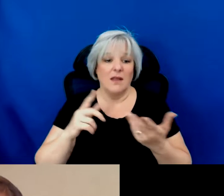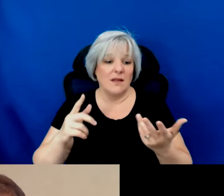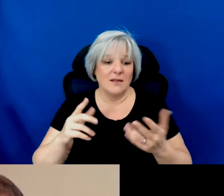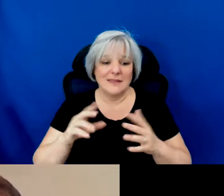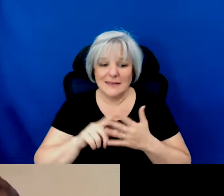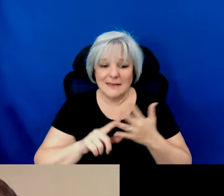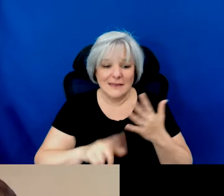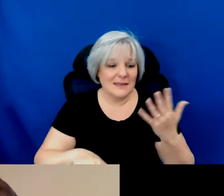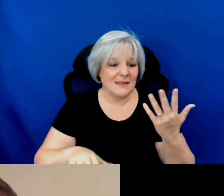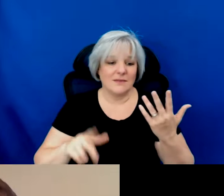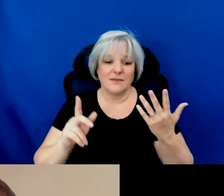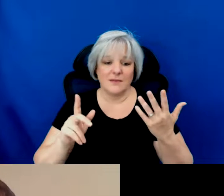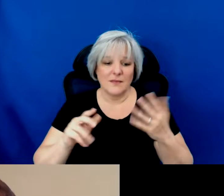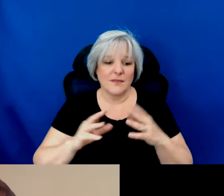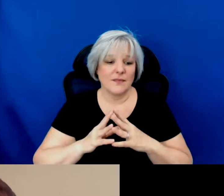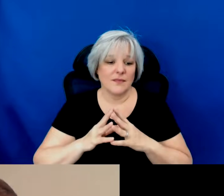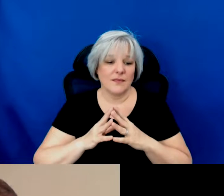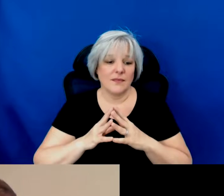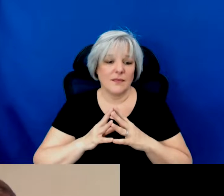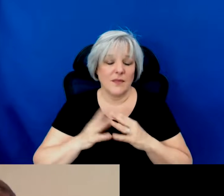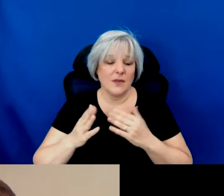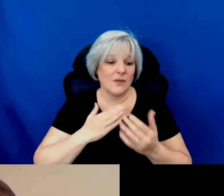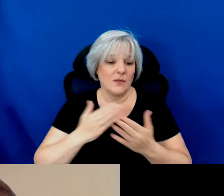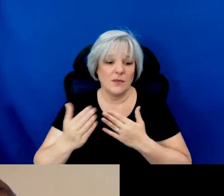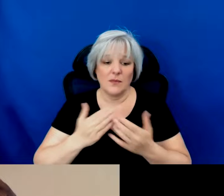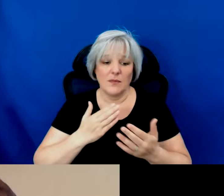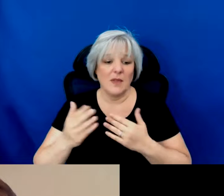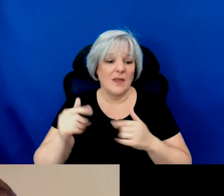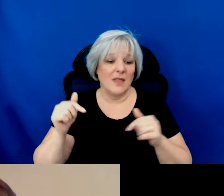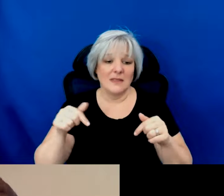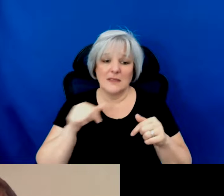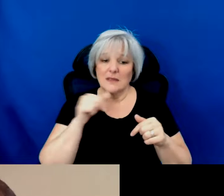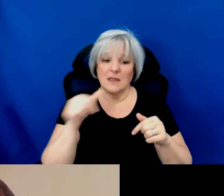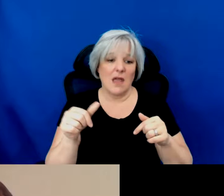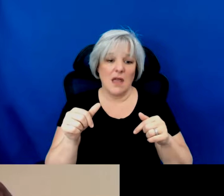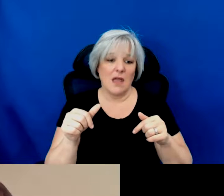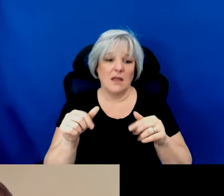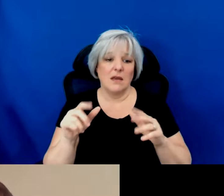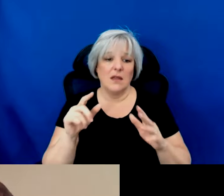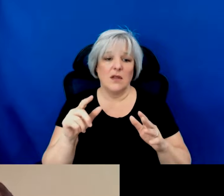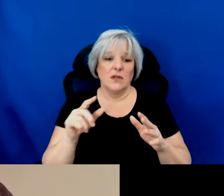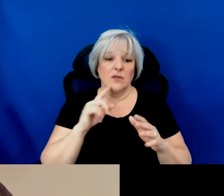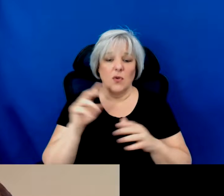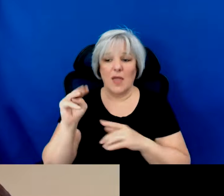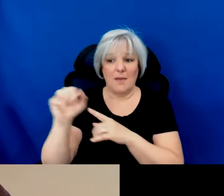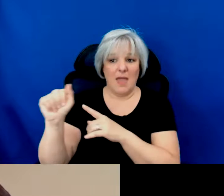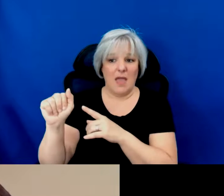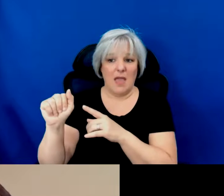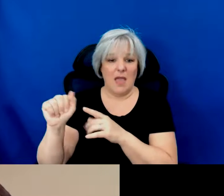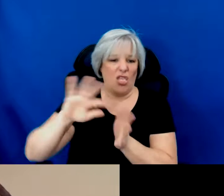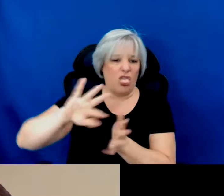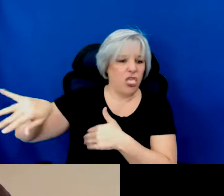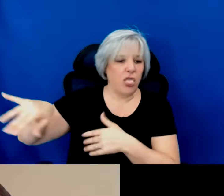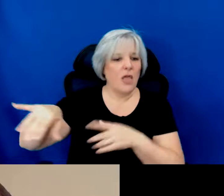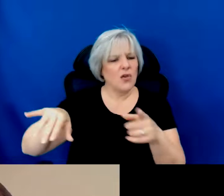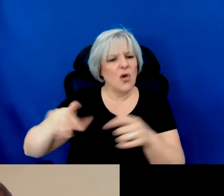whatever whatever it is um and and this is not to override whatever mid-atlantic is doing you know you'll have to